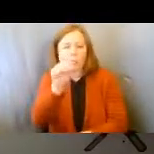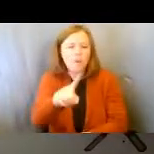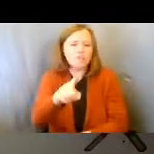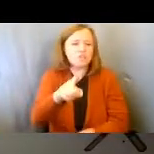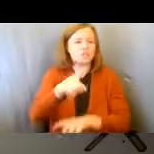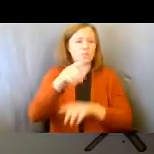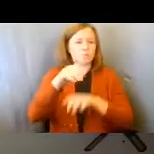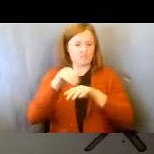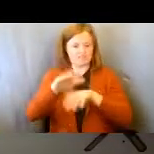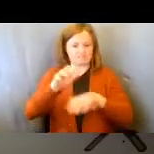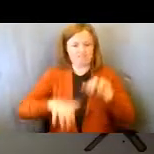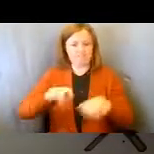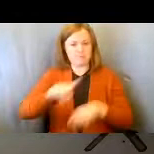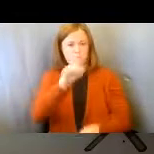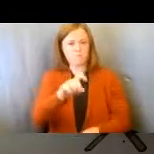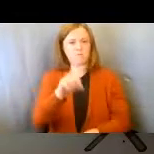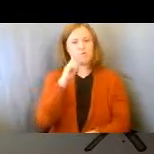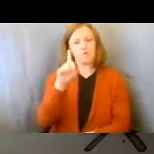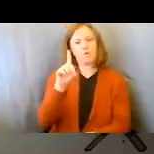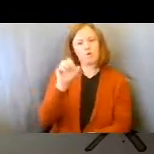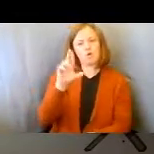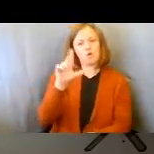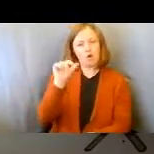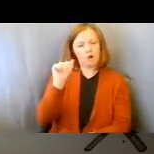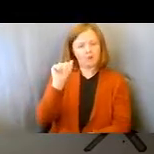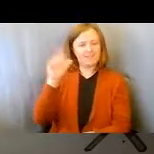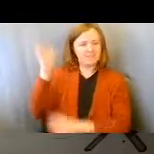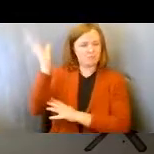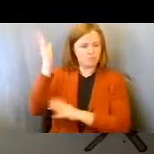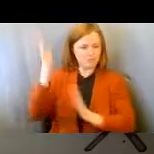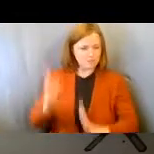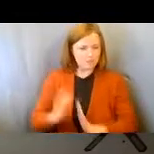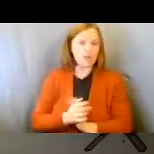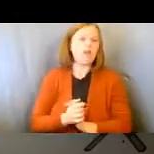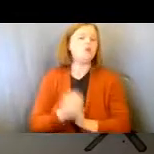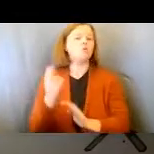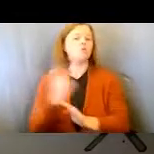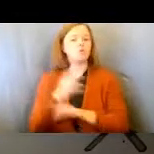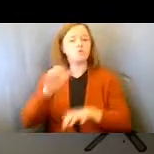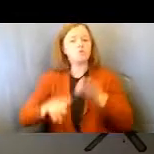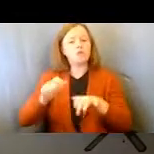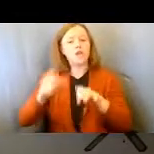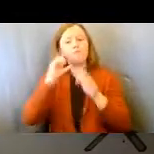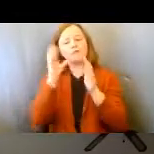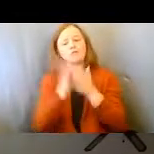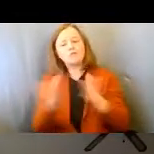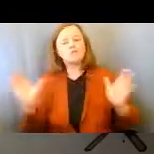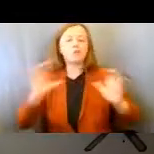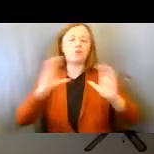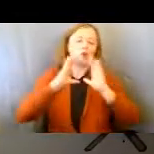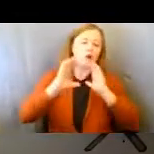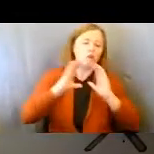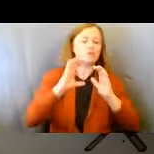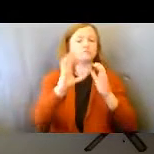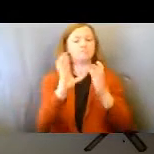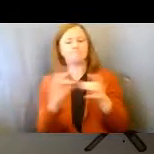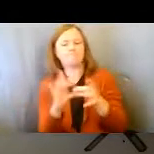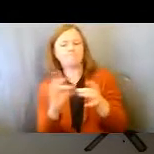presenter Darla Helt today, and you can also use the chat for general conversation and comments.